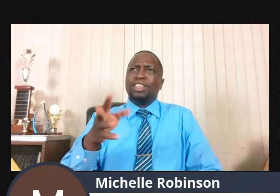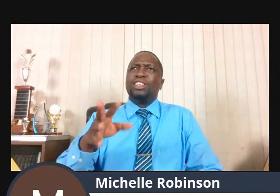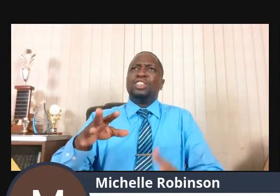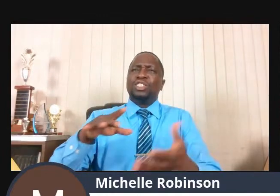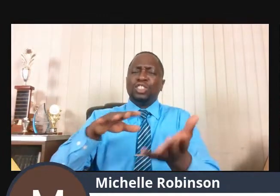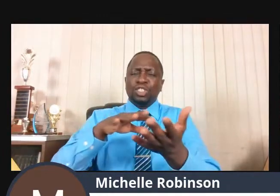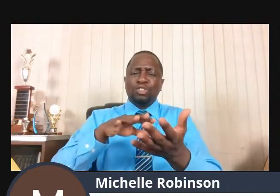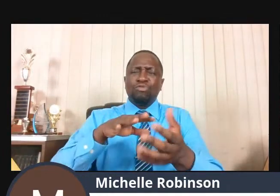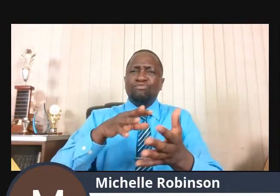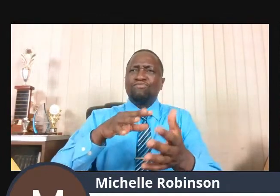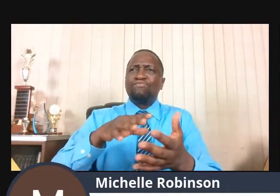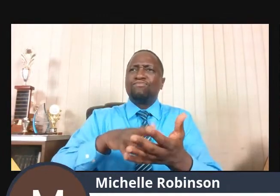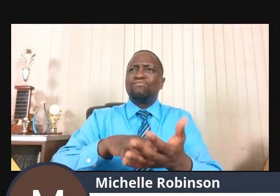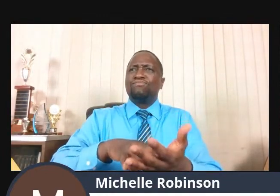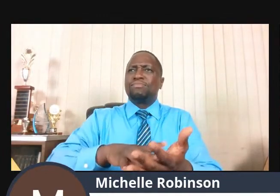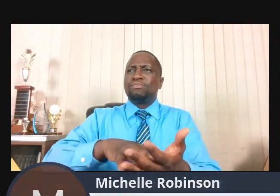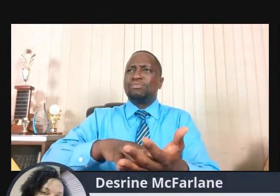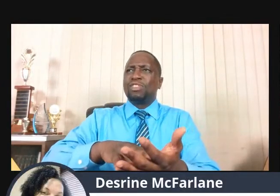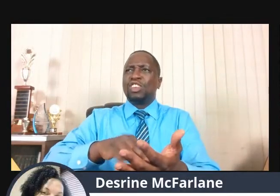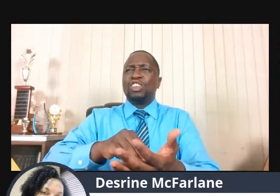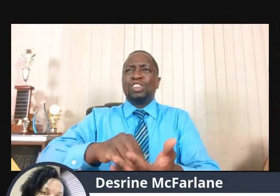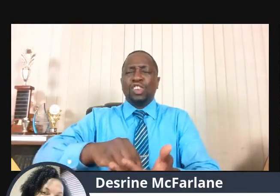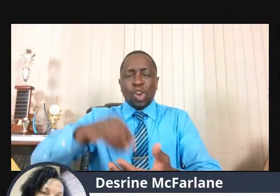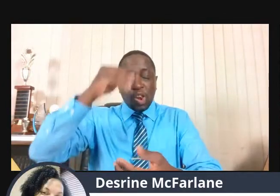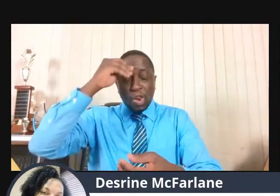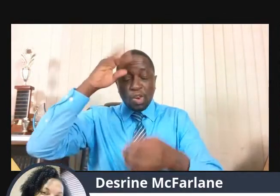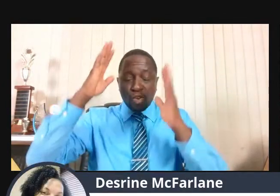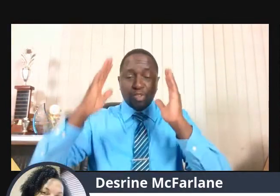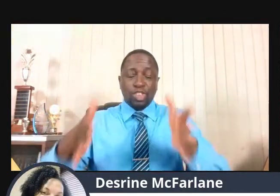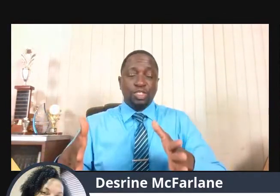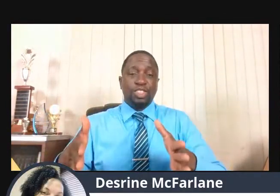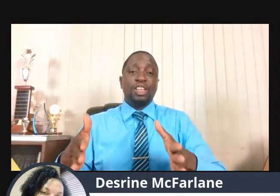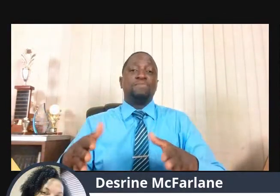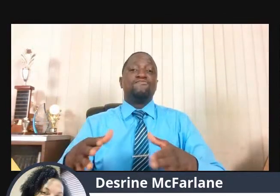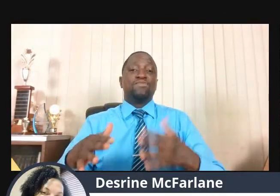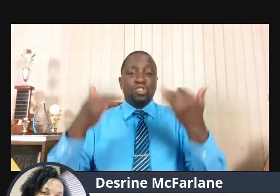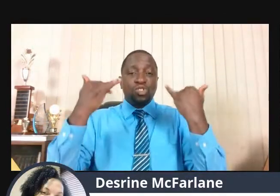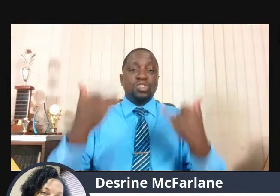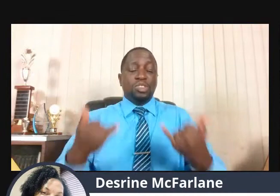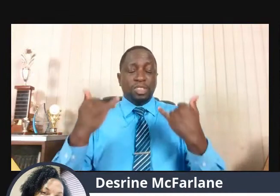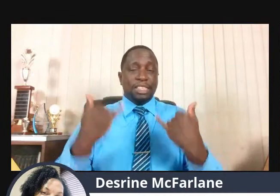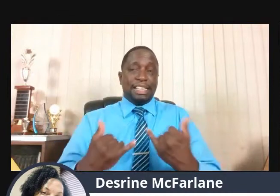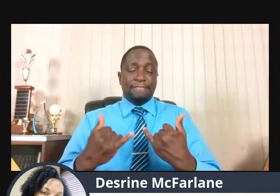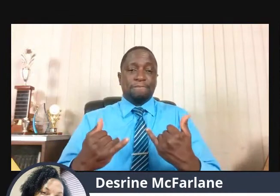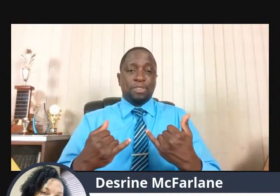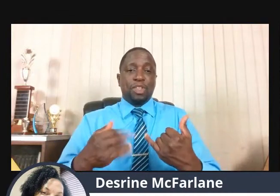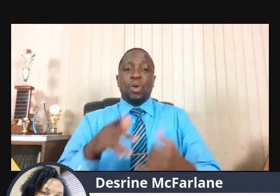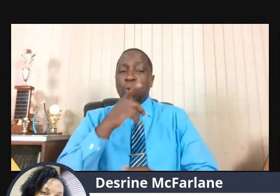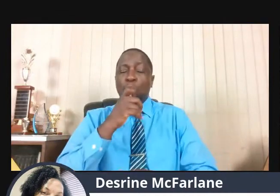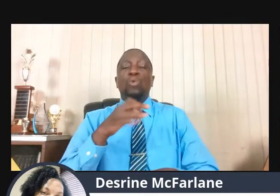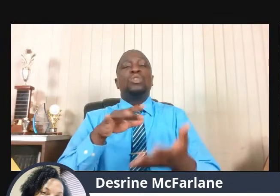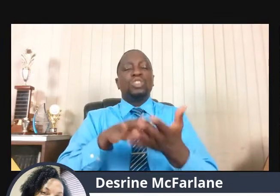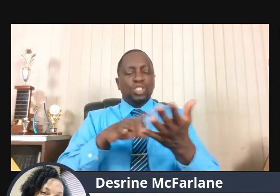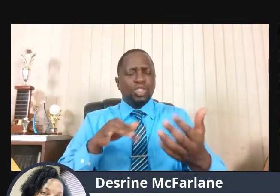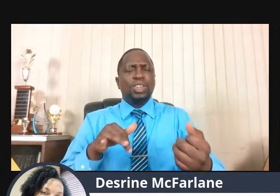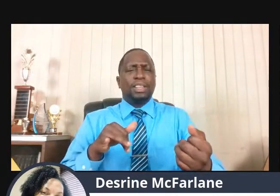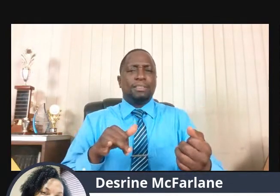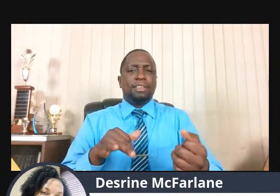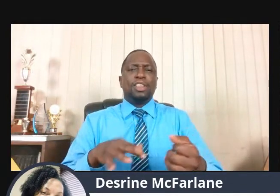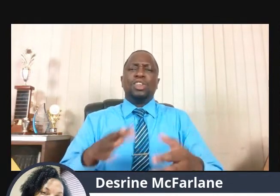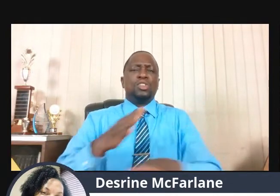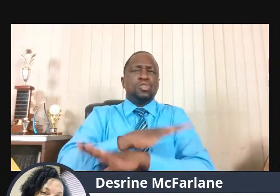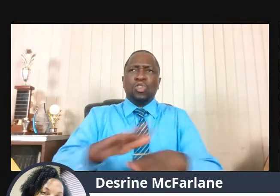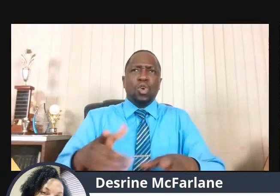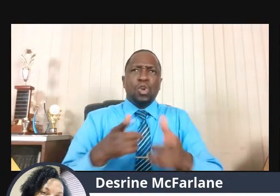and they have studied in this area, studied in this field and they're good at it. Don't run away from them.